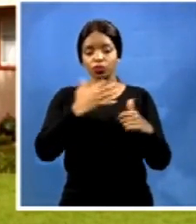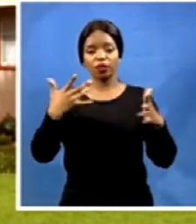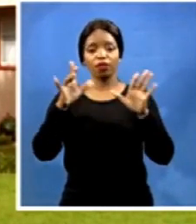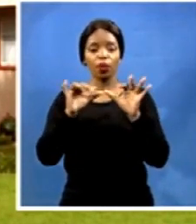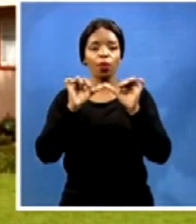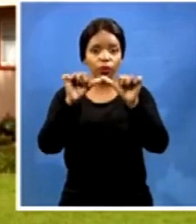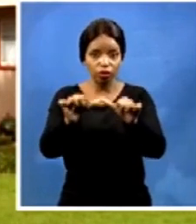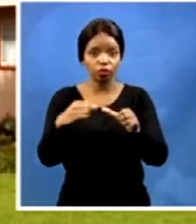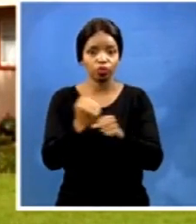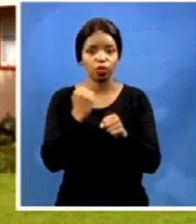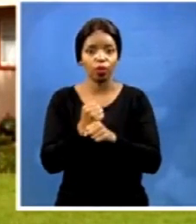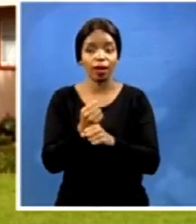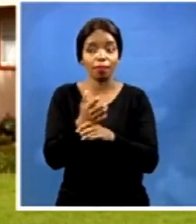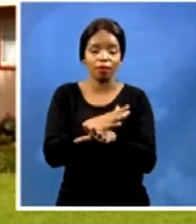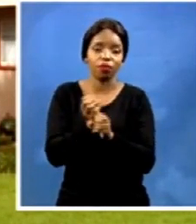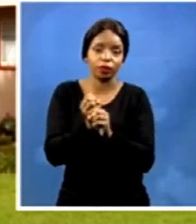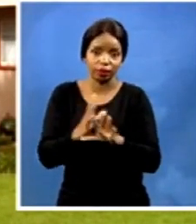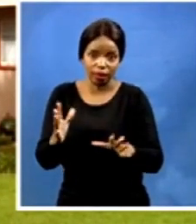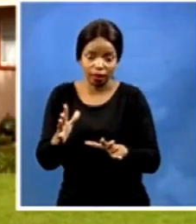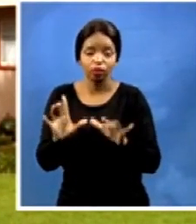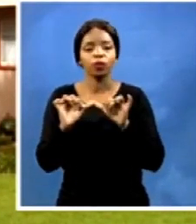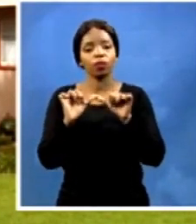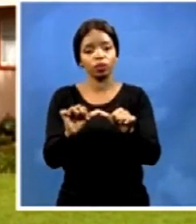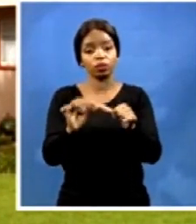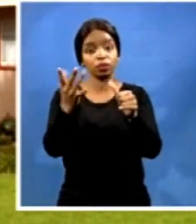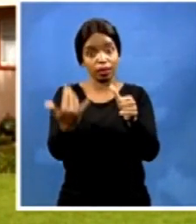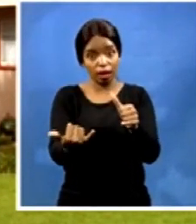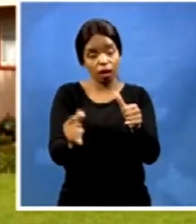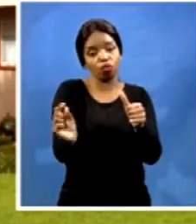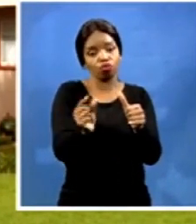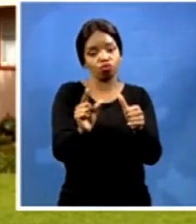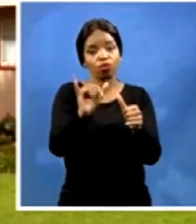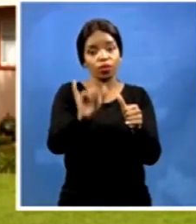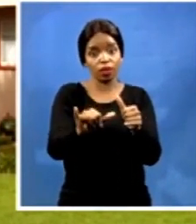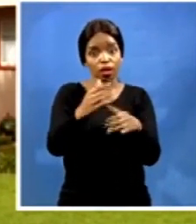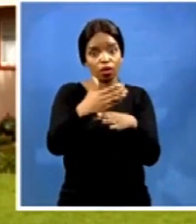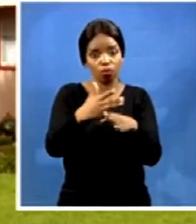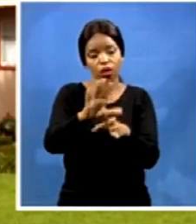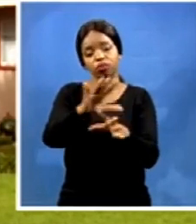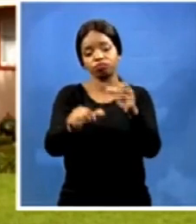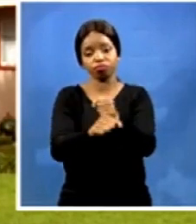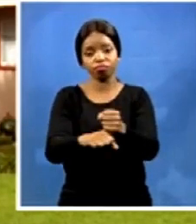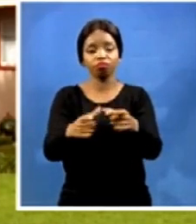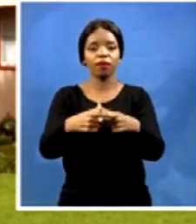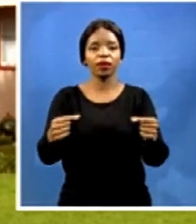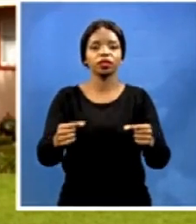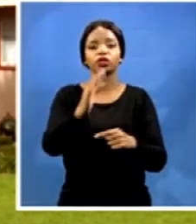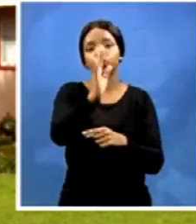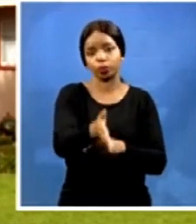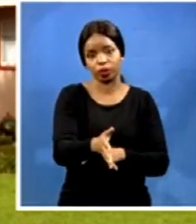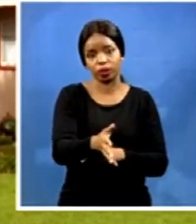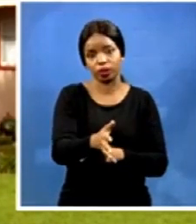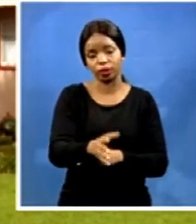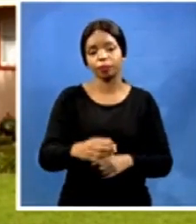to close the job up and make sure that the kingdom is restored